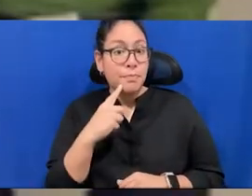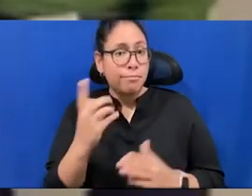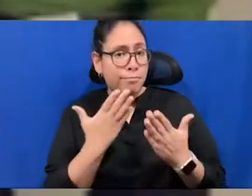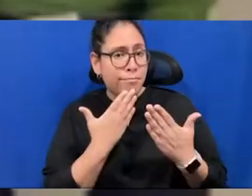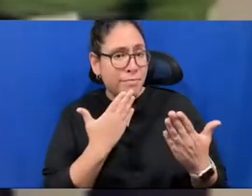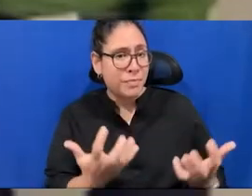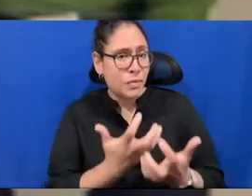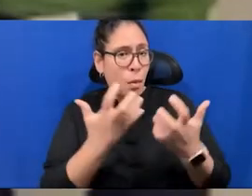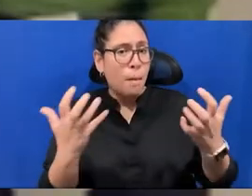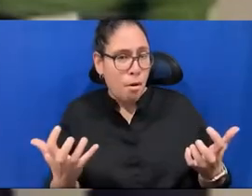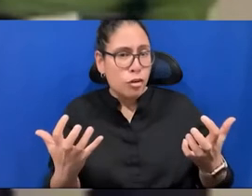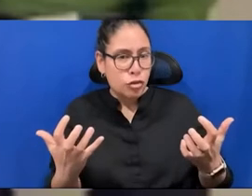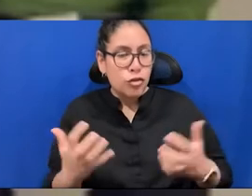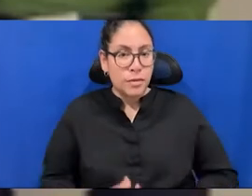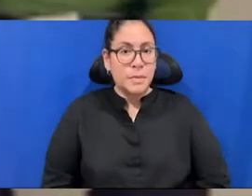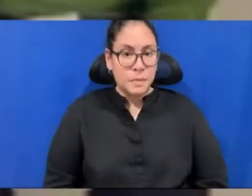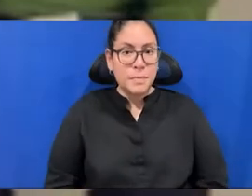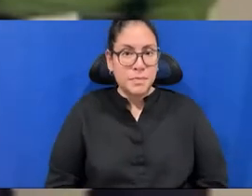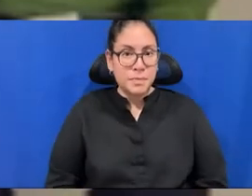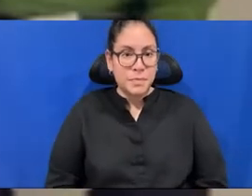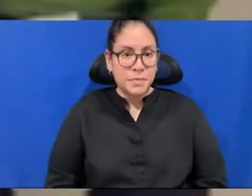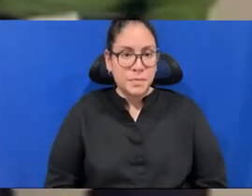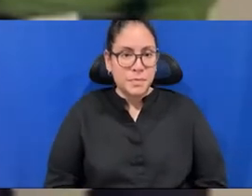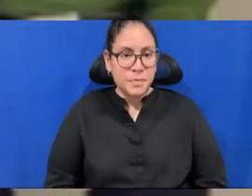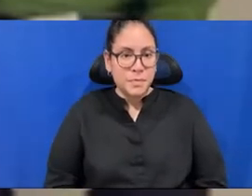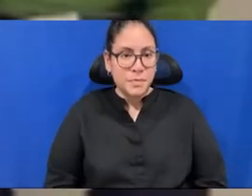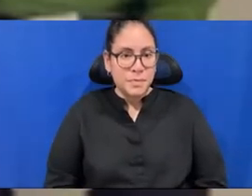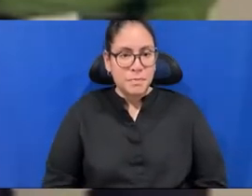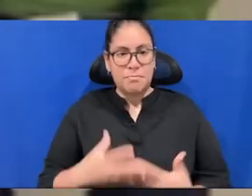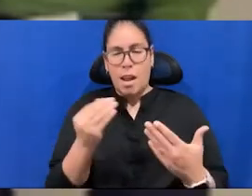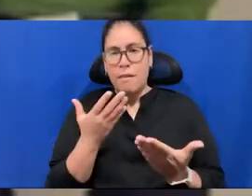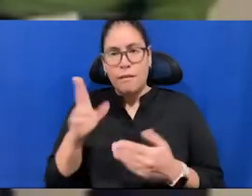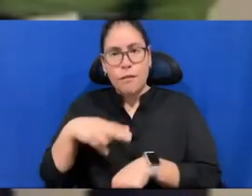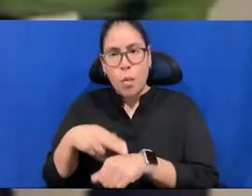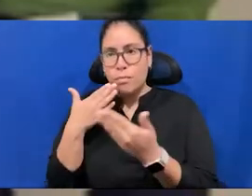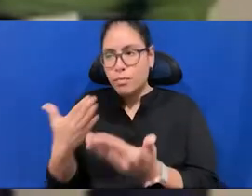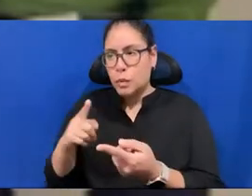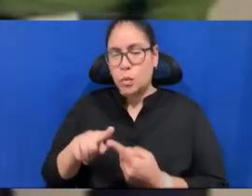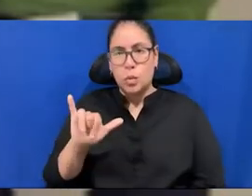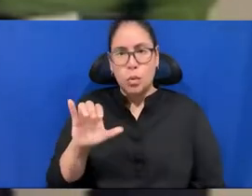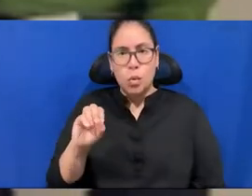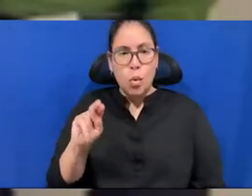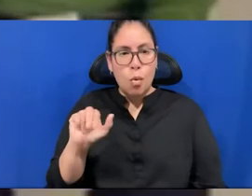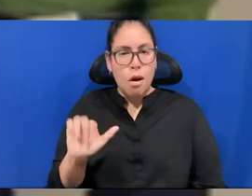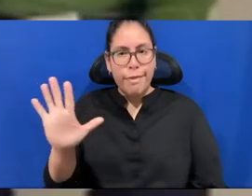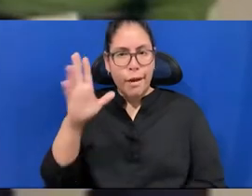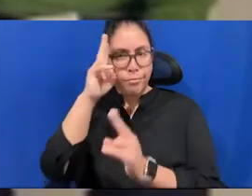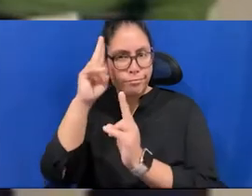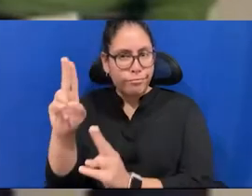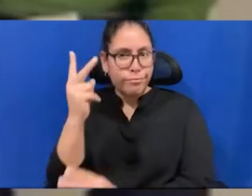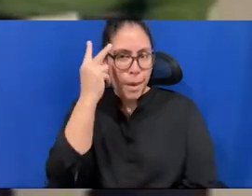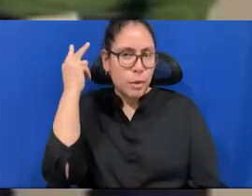uh, with your concrete utopia, actually with your new piece at the show. I wanted to actually not begin with that, but maybe in terms of the exhibition,